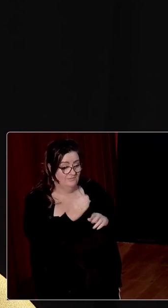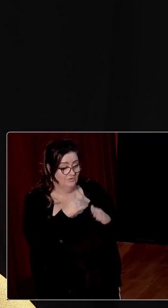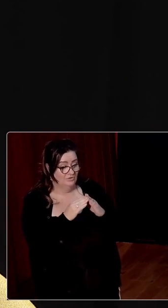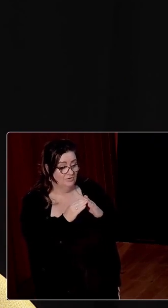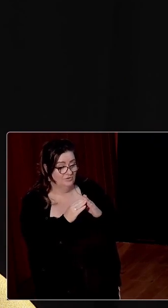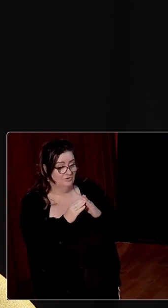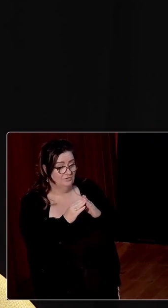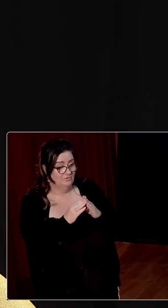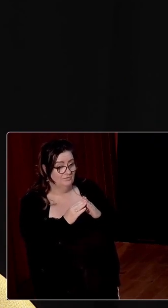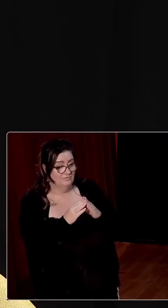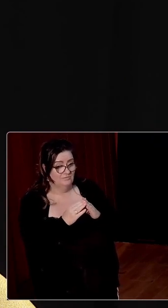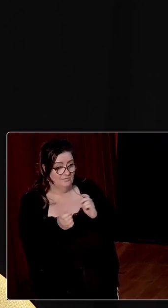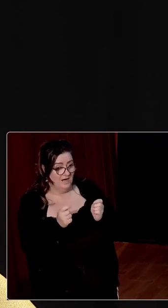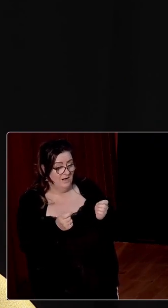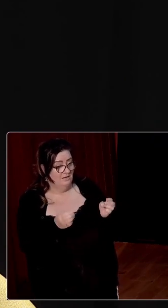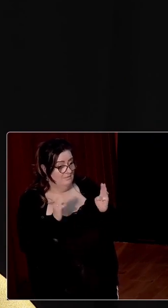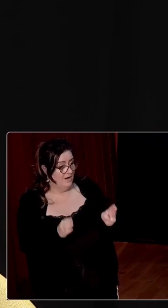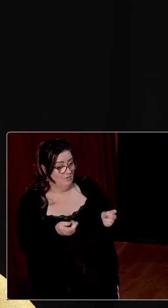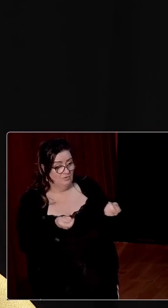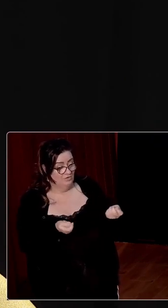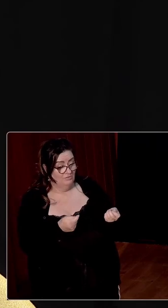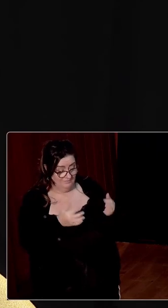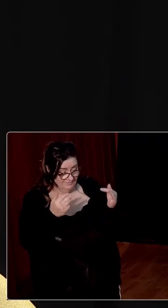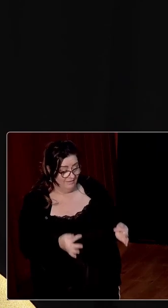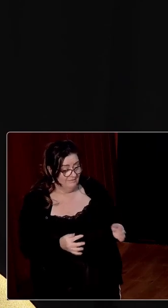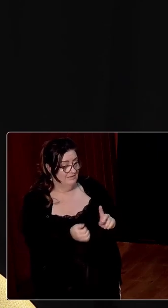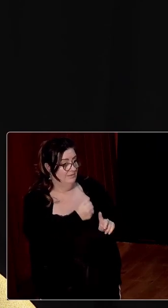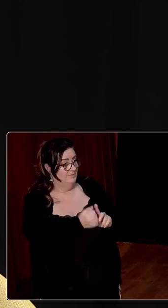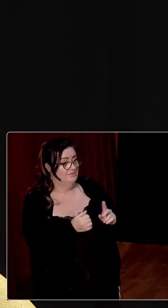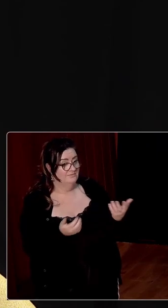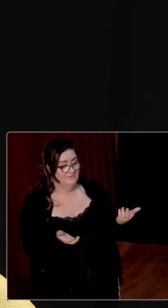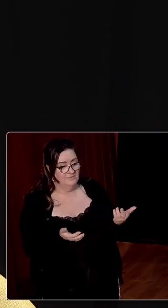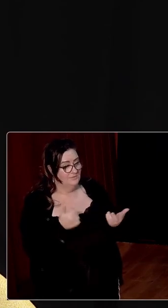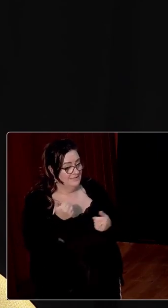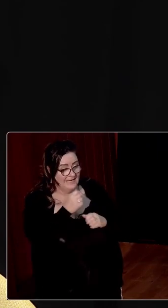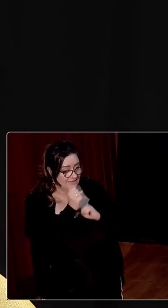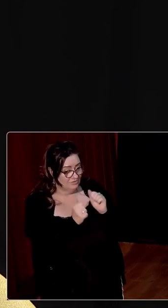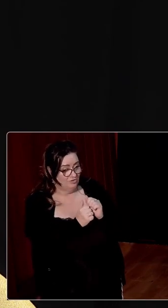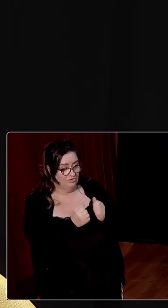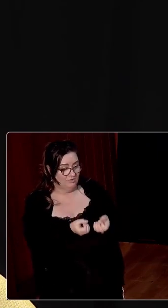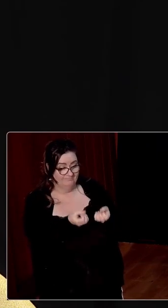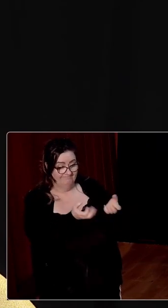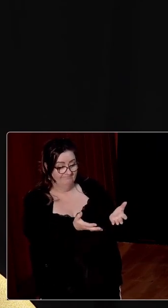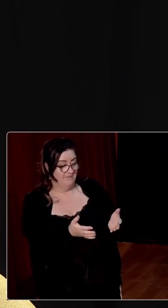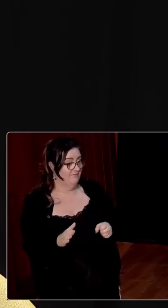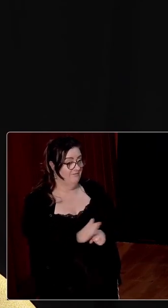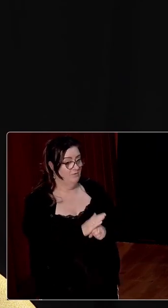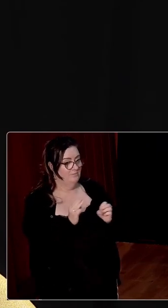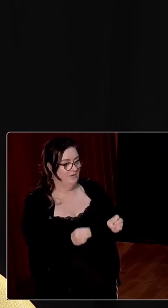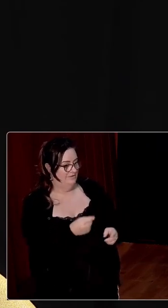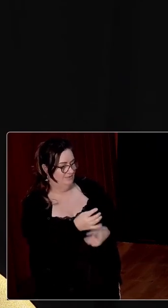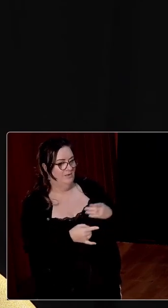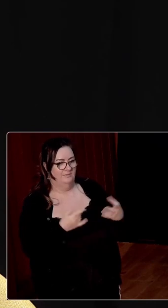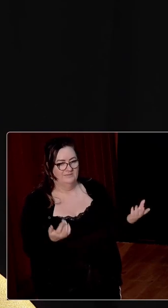church's control and power was abusive. don't, I think that's beyond question now. think that has been established when you give any structure such complete power, that's what you